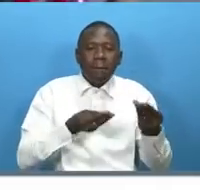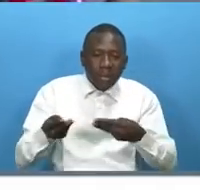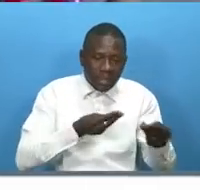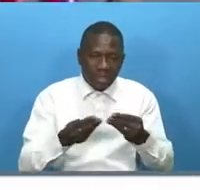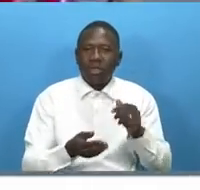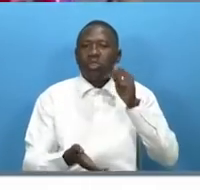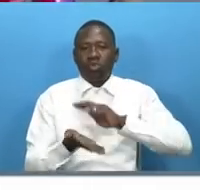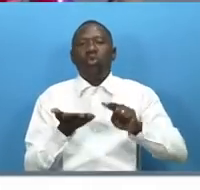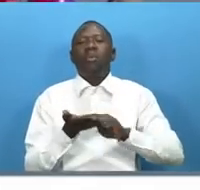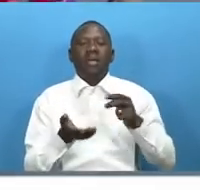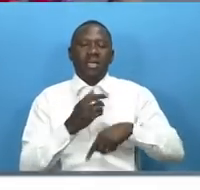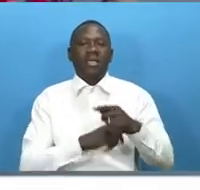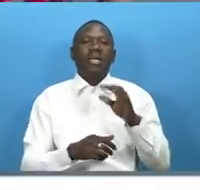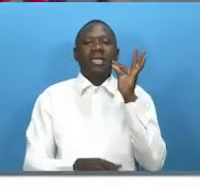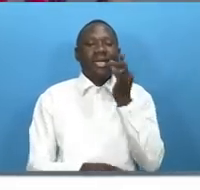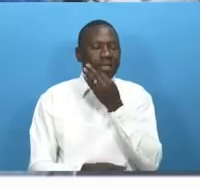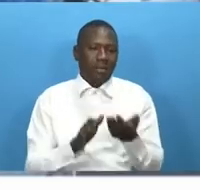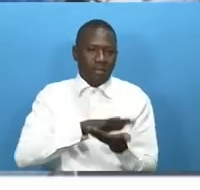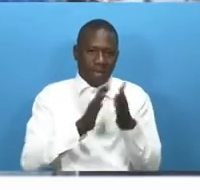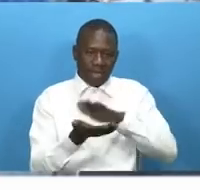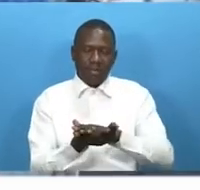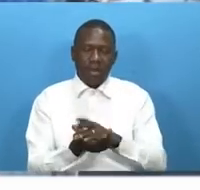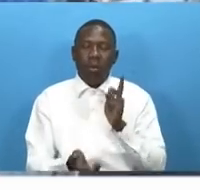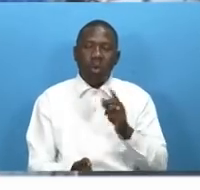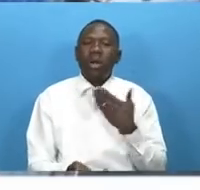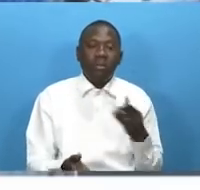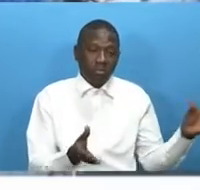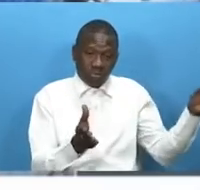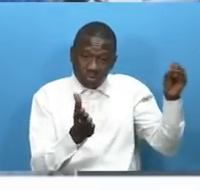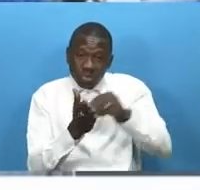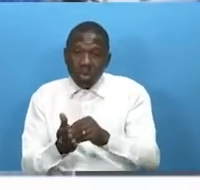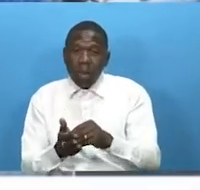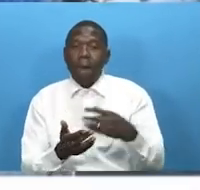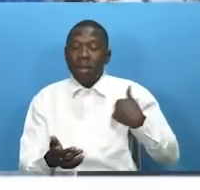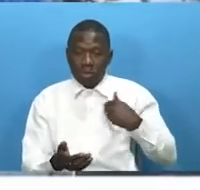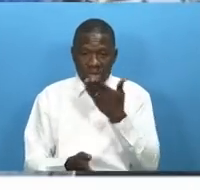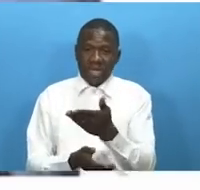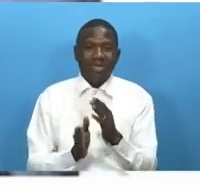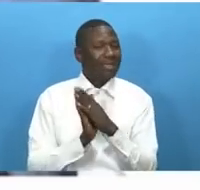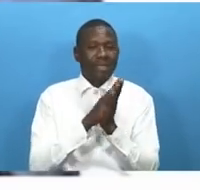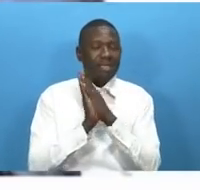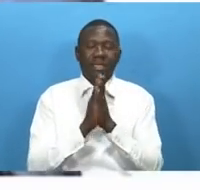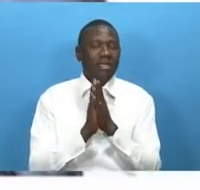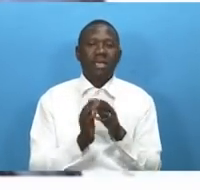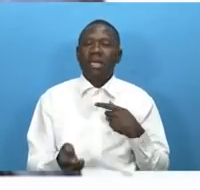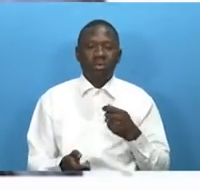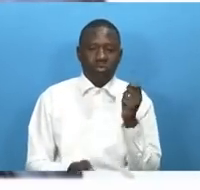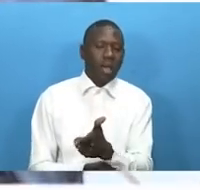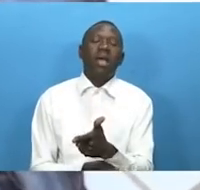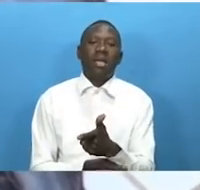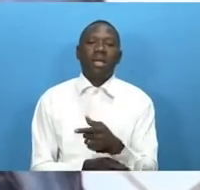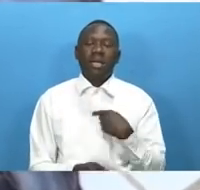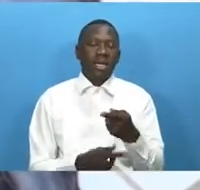market however what has brought most people here is becoming a challenge to purchase as fish is becoming more and more